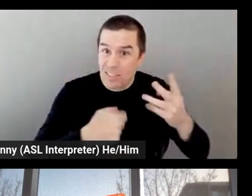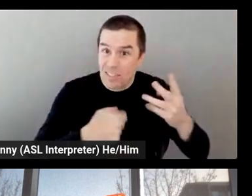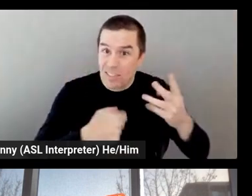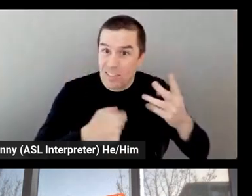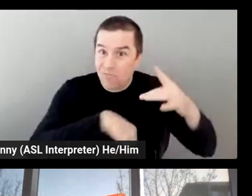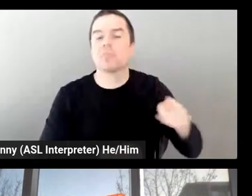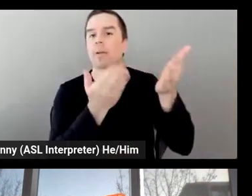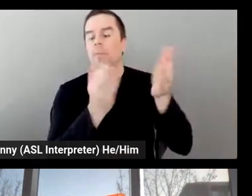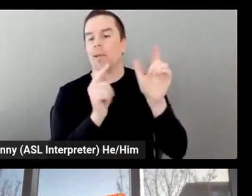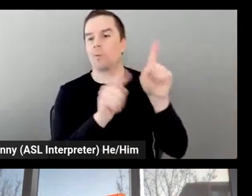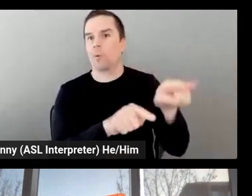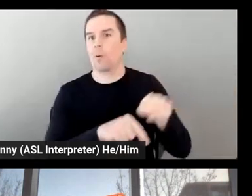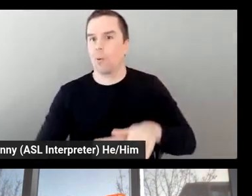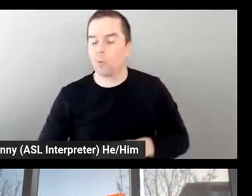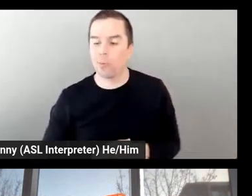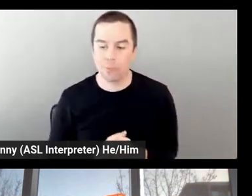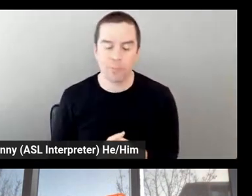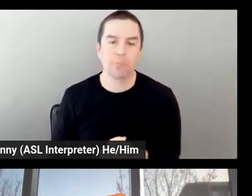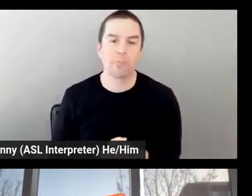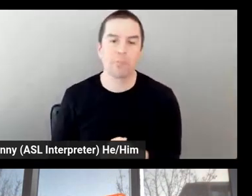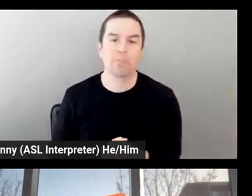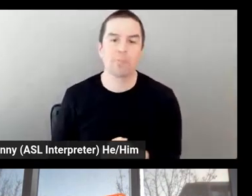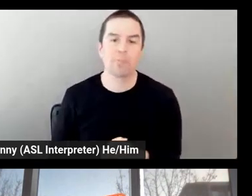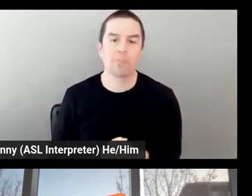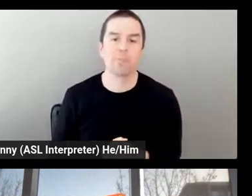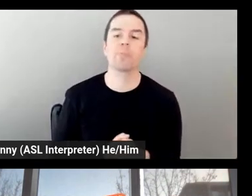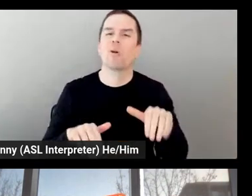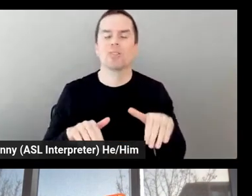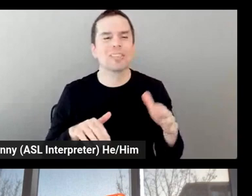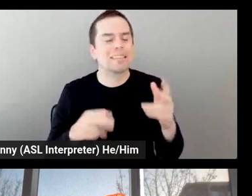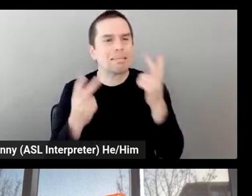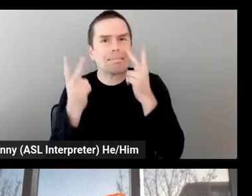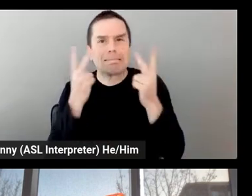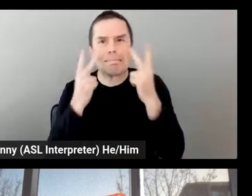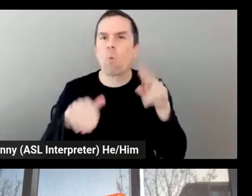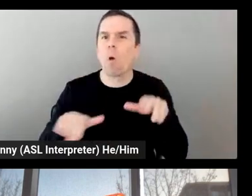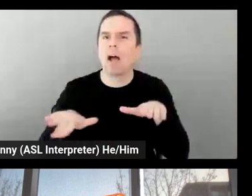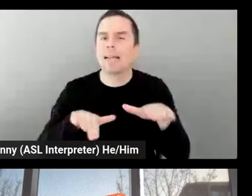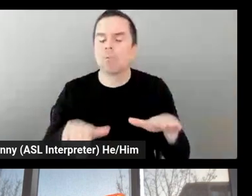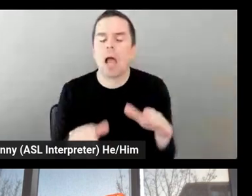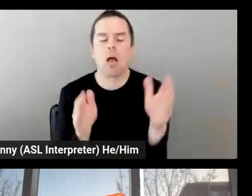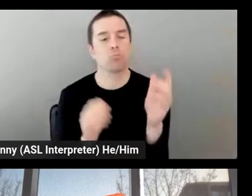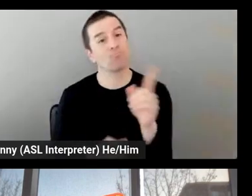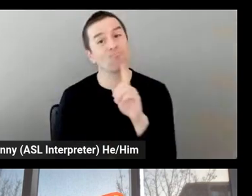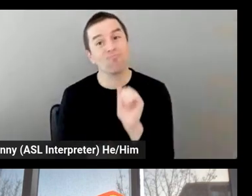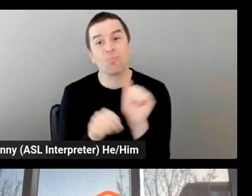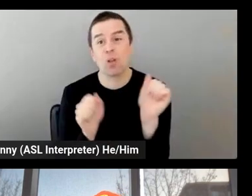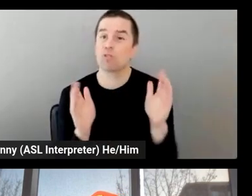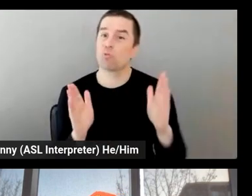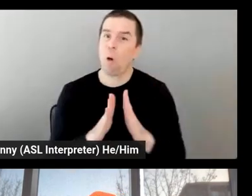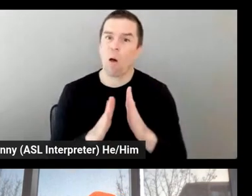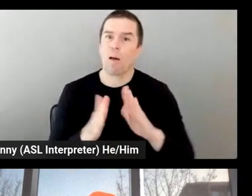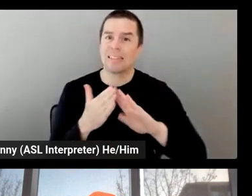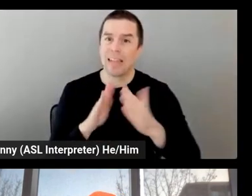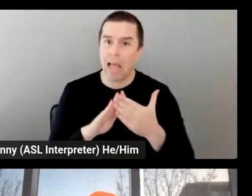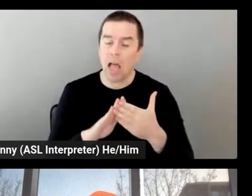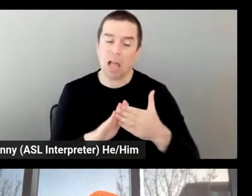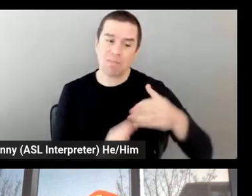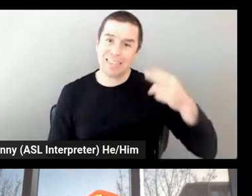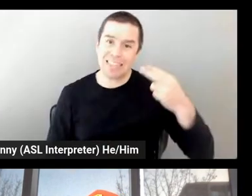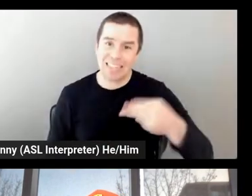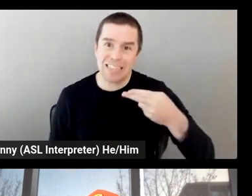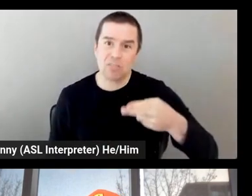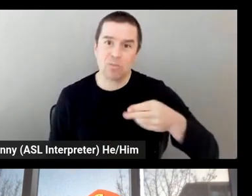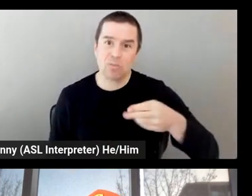around this relatively small town, you know, the history of Fedati and its founder, Enzo, is steeped everywhere.